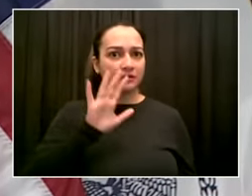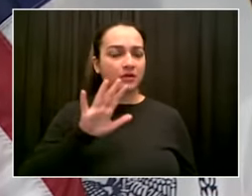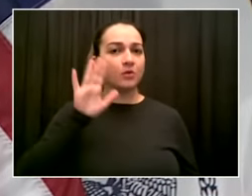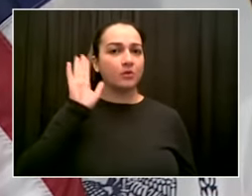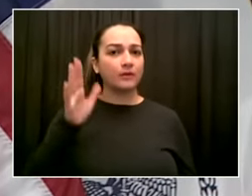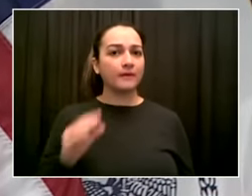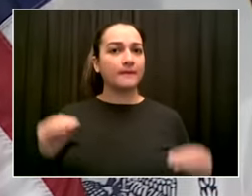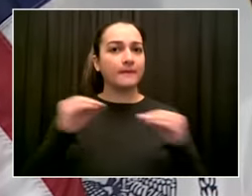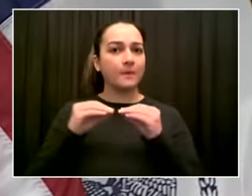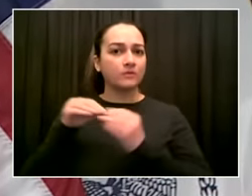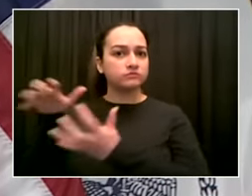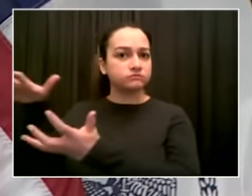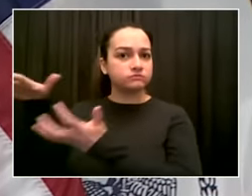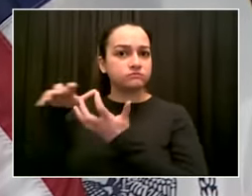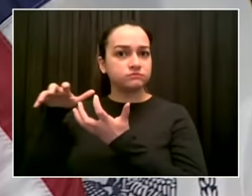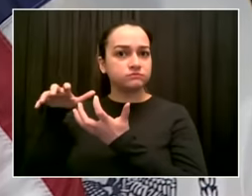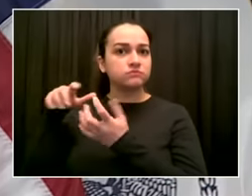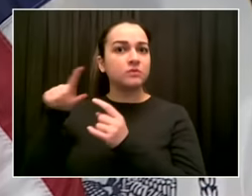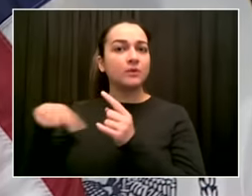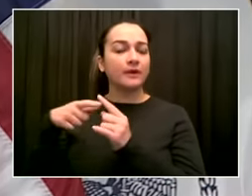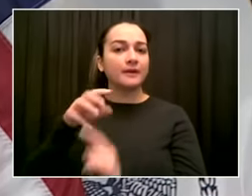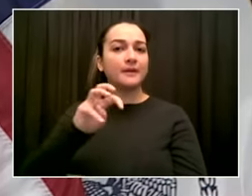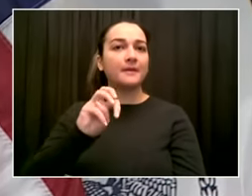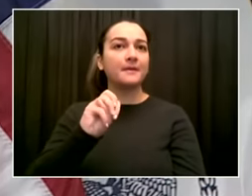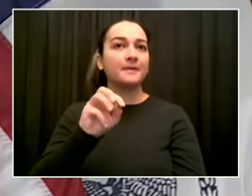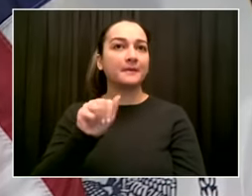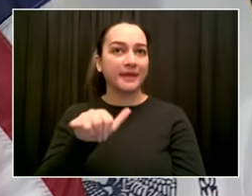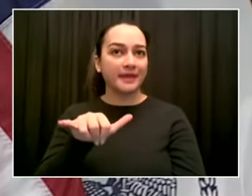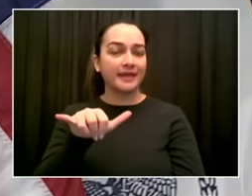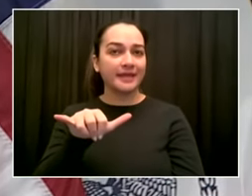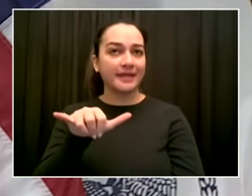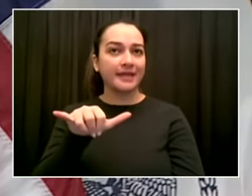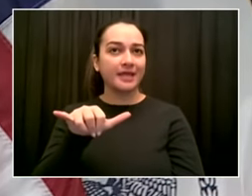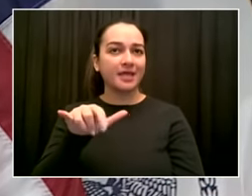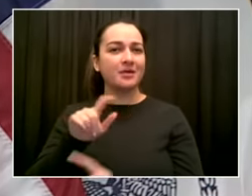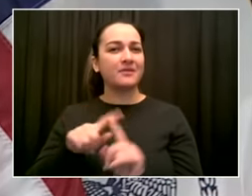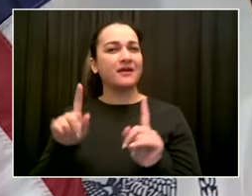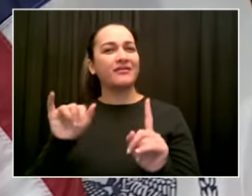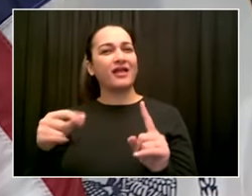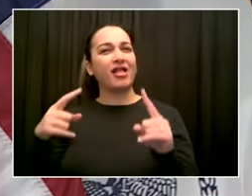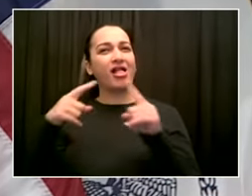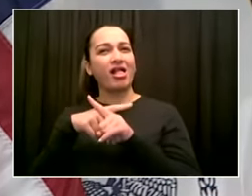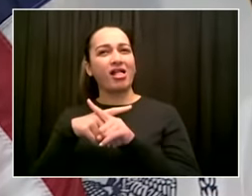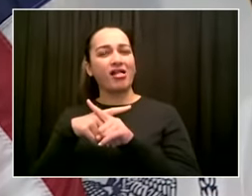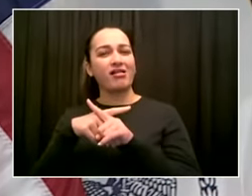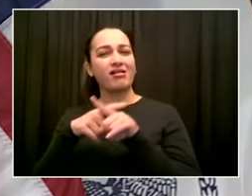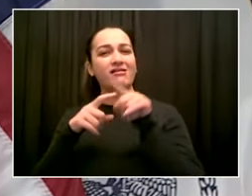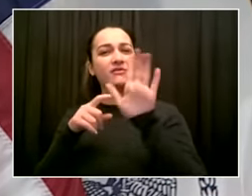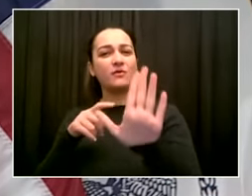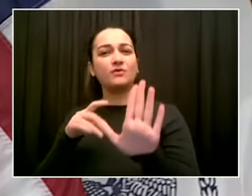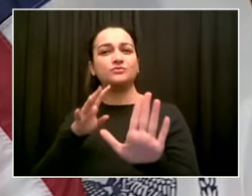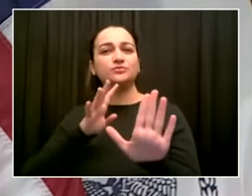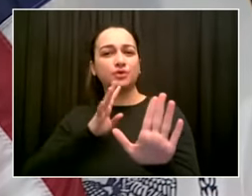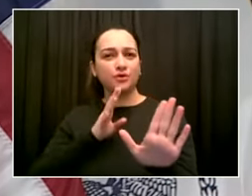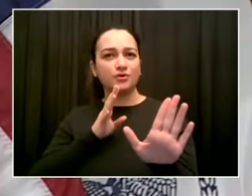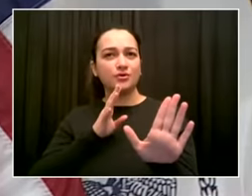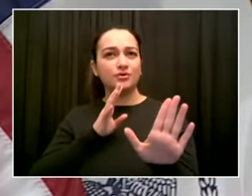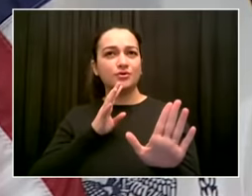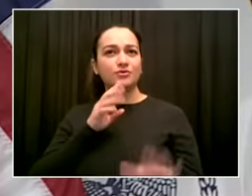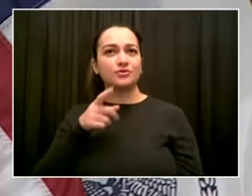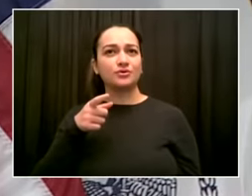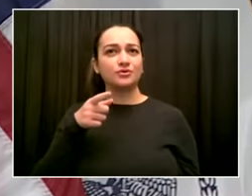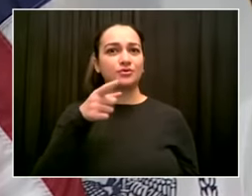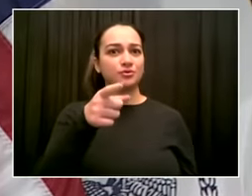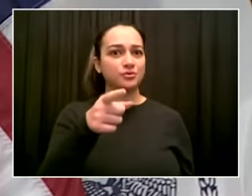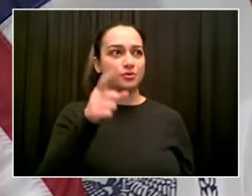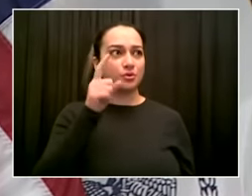you are on track to hit 5 million vaccines by June. Is it then that you think that it will take until the